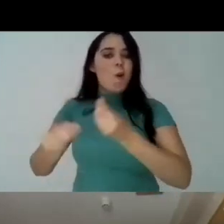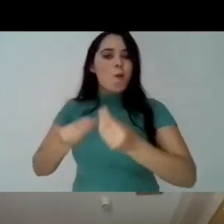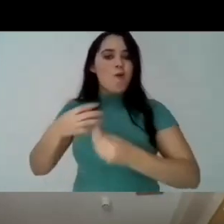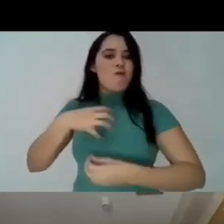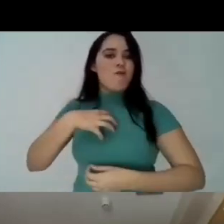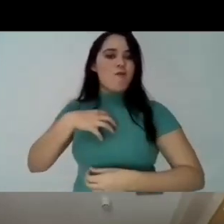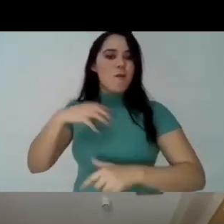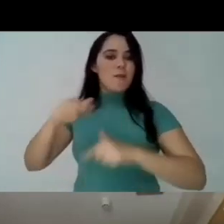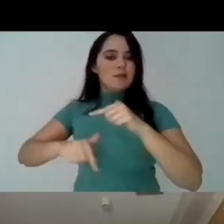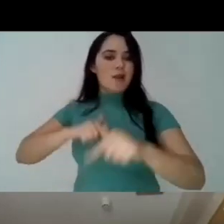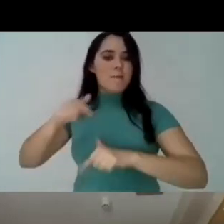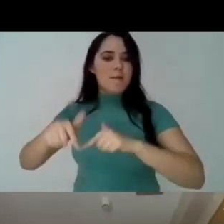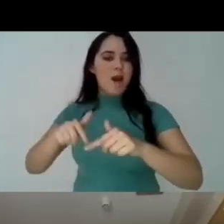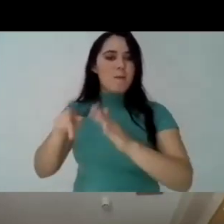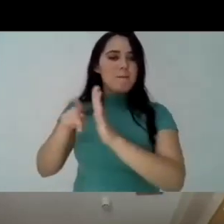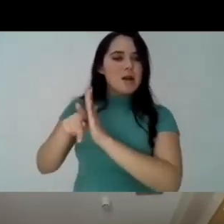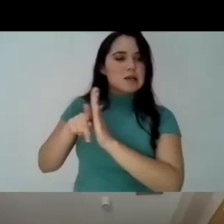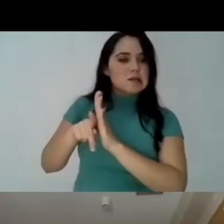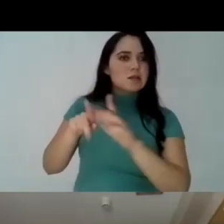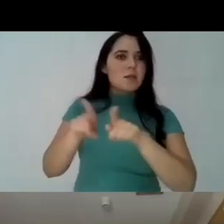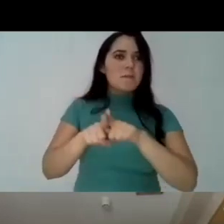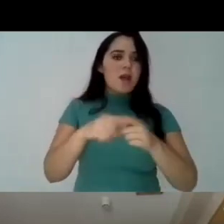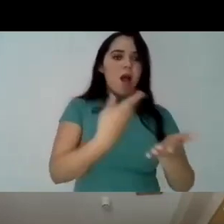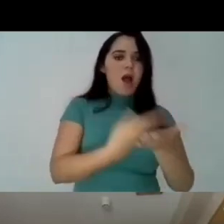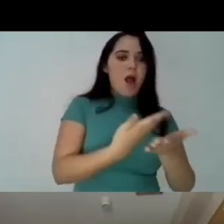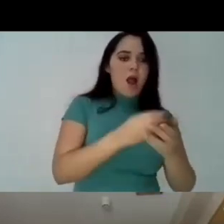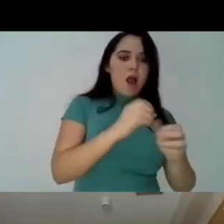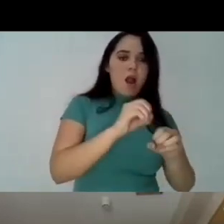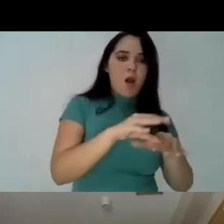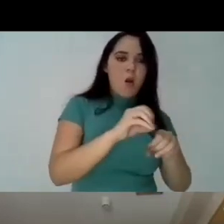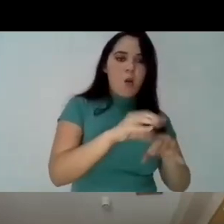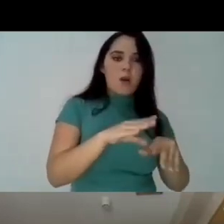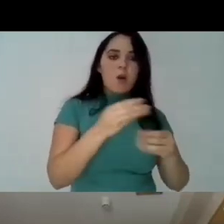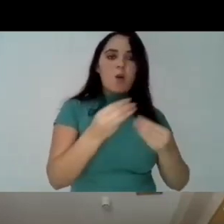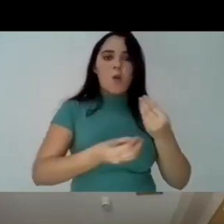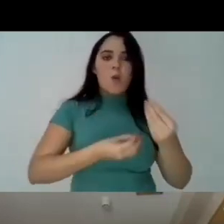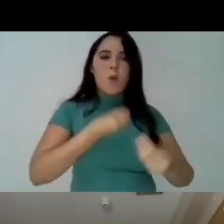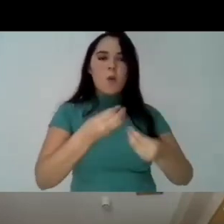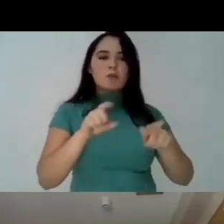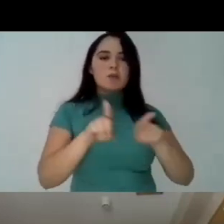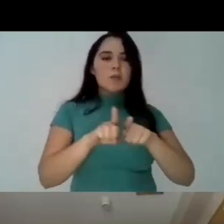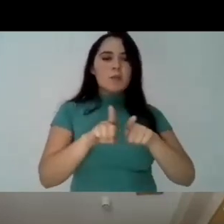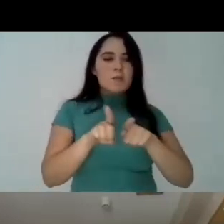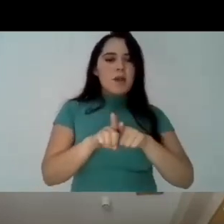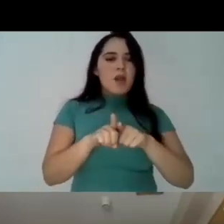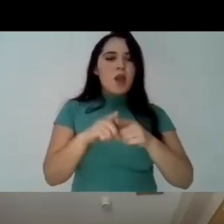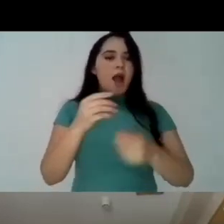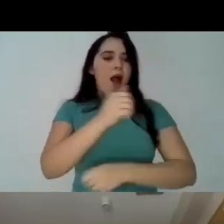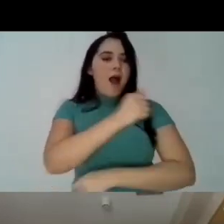the conditions of work who can who can work the care